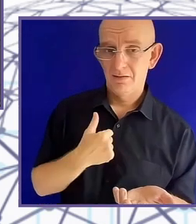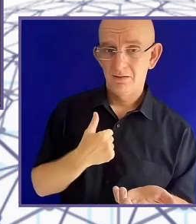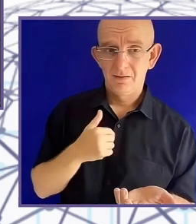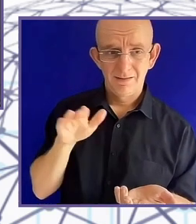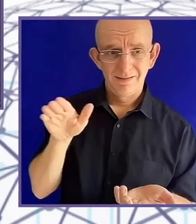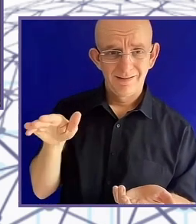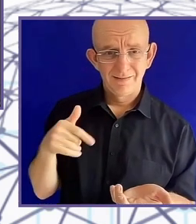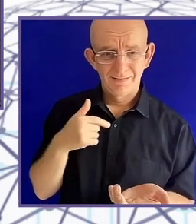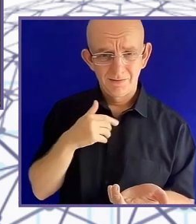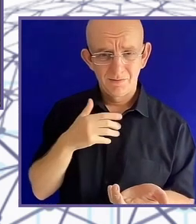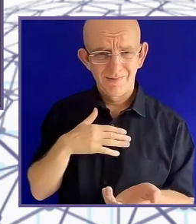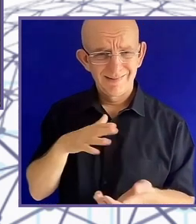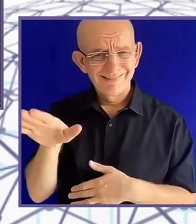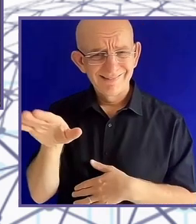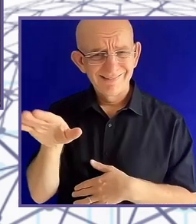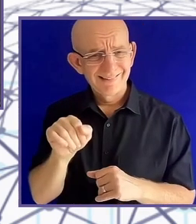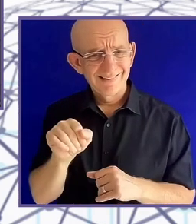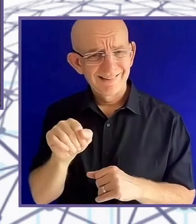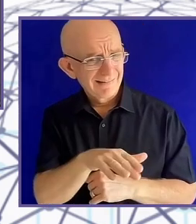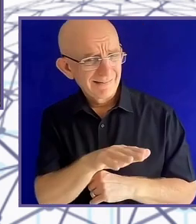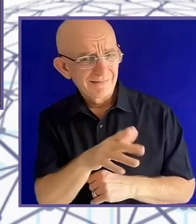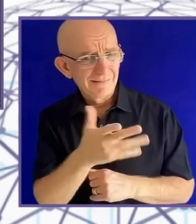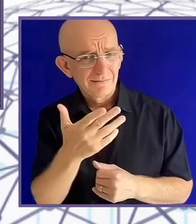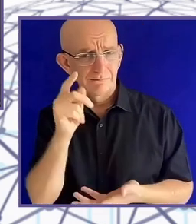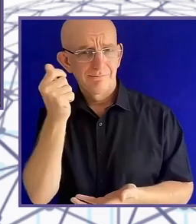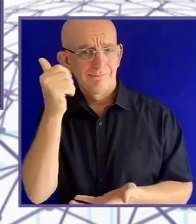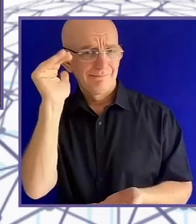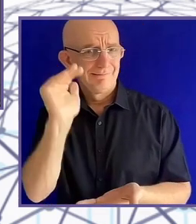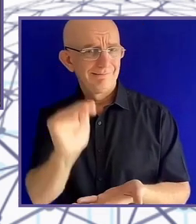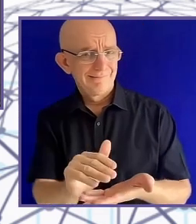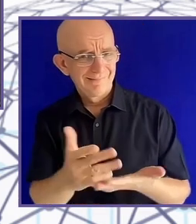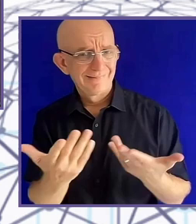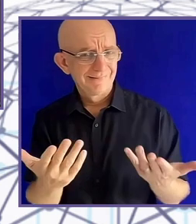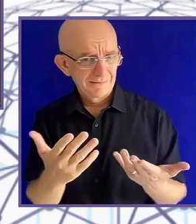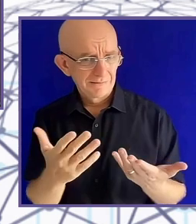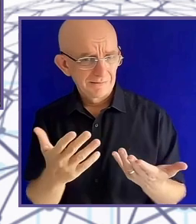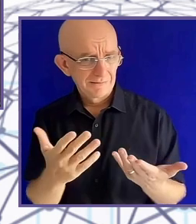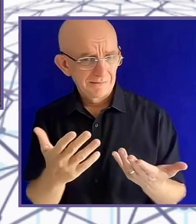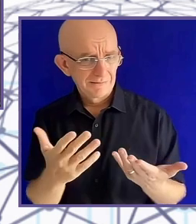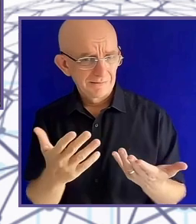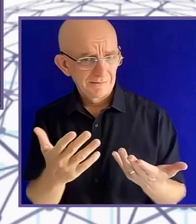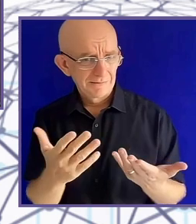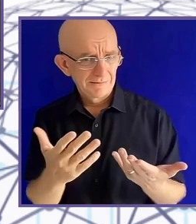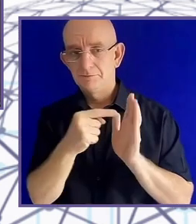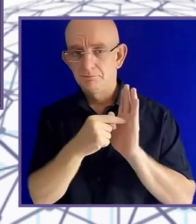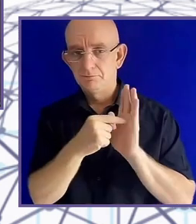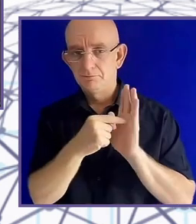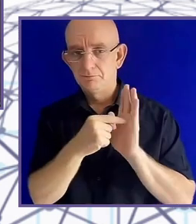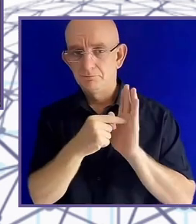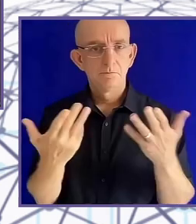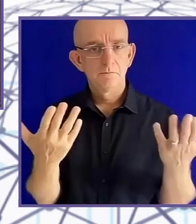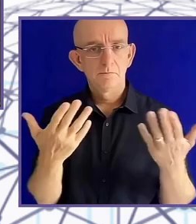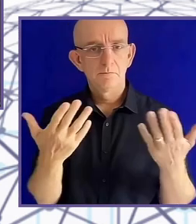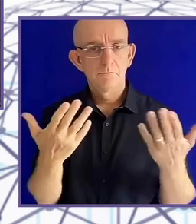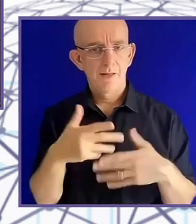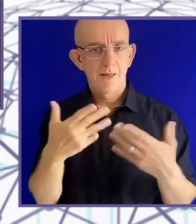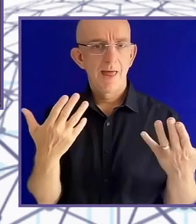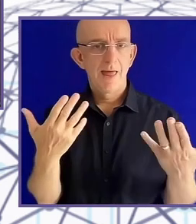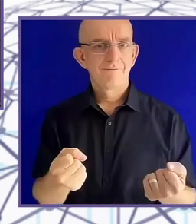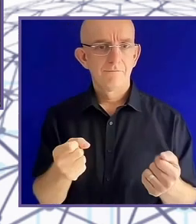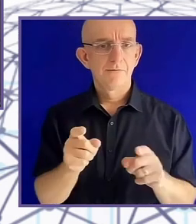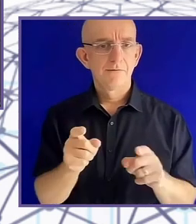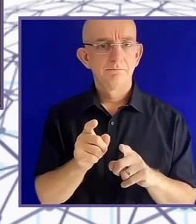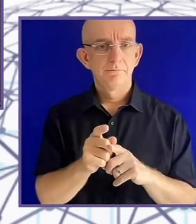shoe. And the haptic shoe was created by a company who noticed that white canes